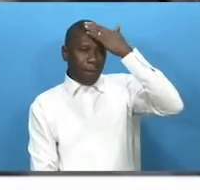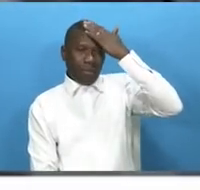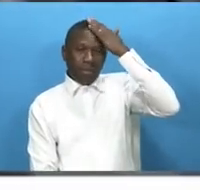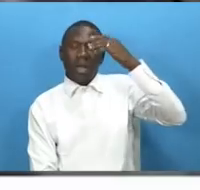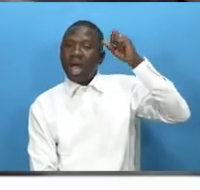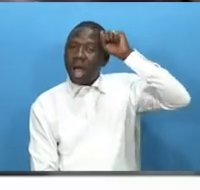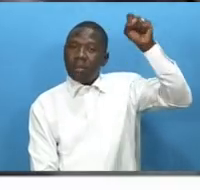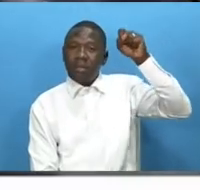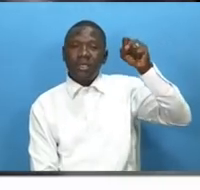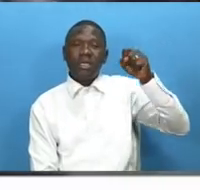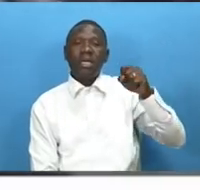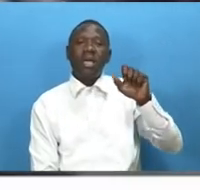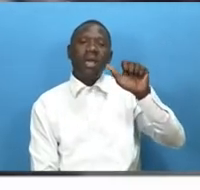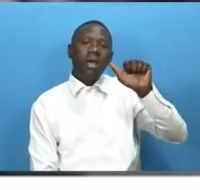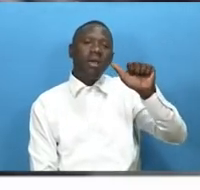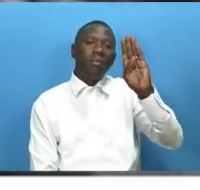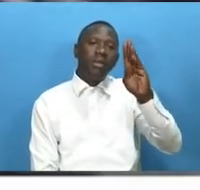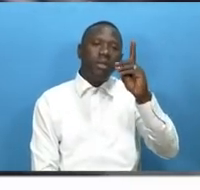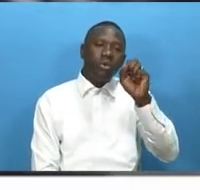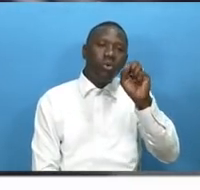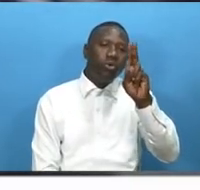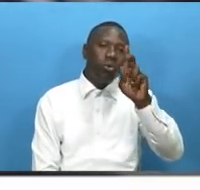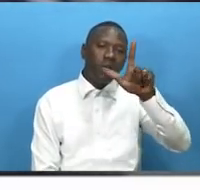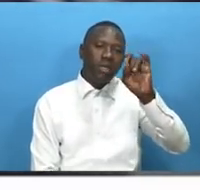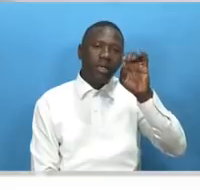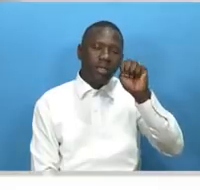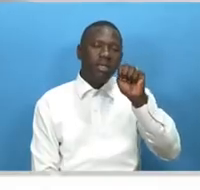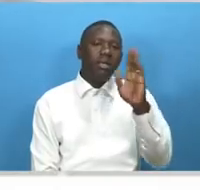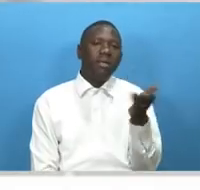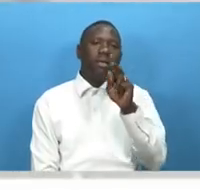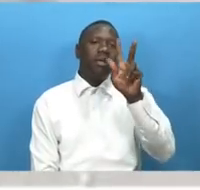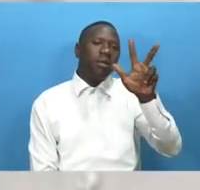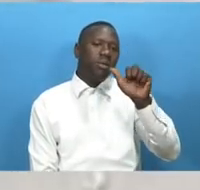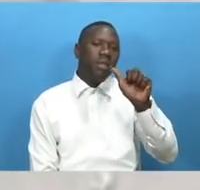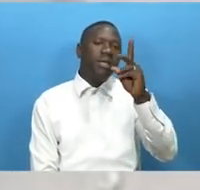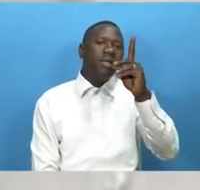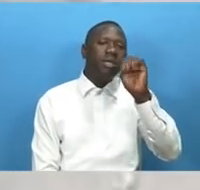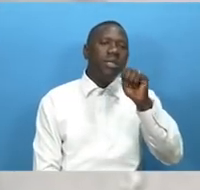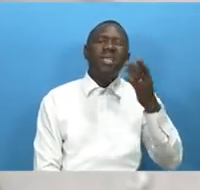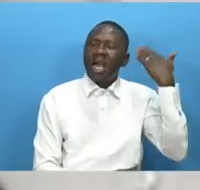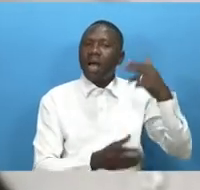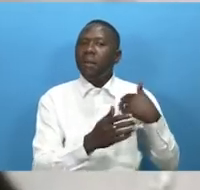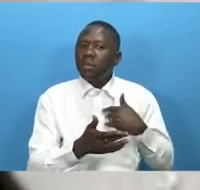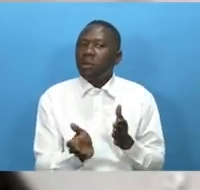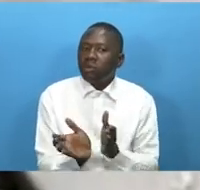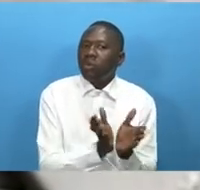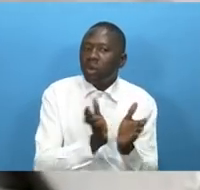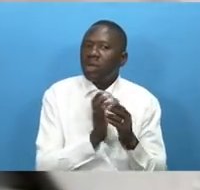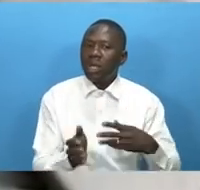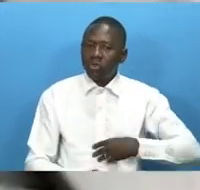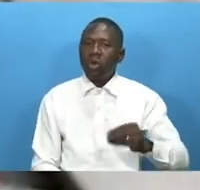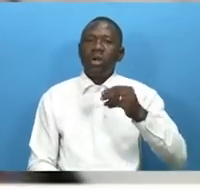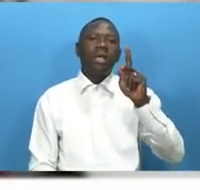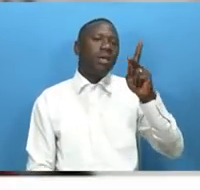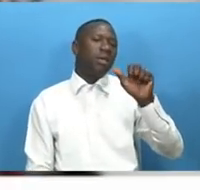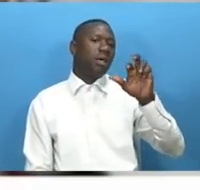protests due to suspicions that he was grooming his son, Karim Wad, who held several ministries simultaneously during his